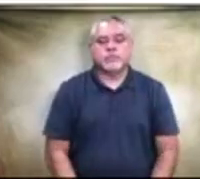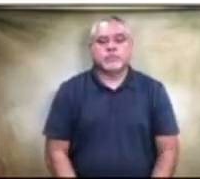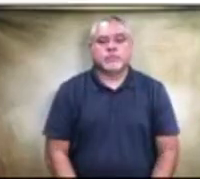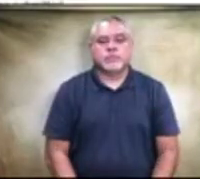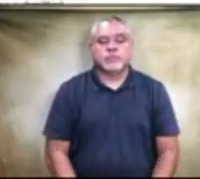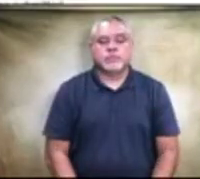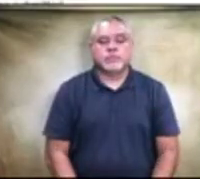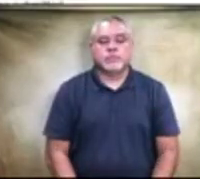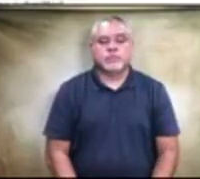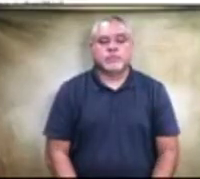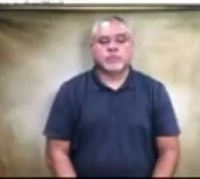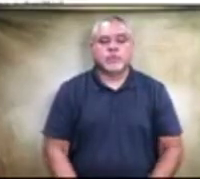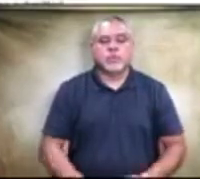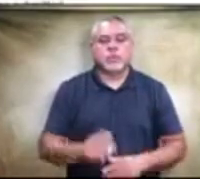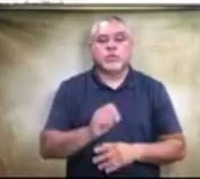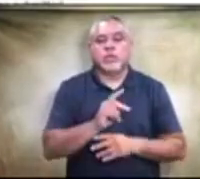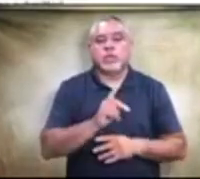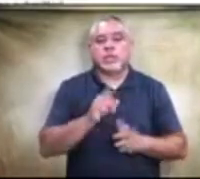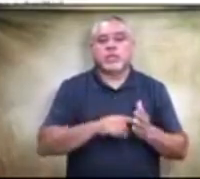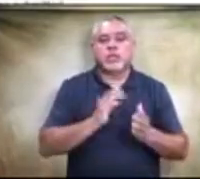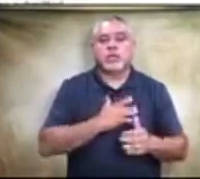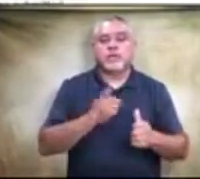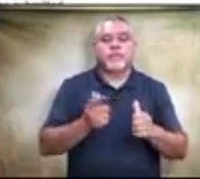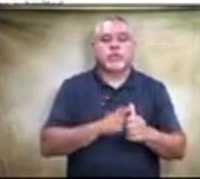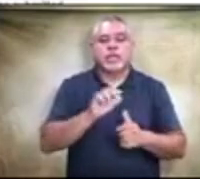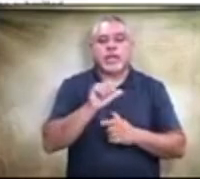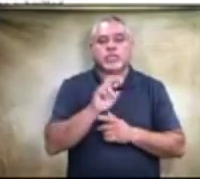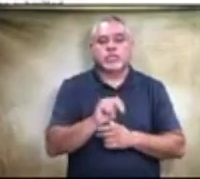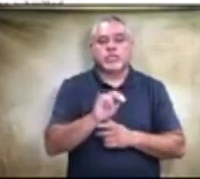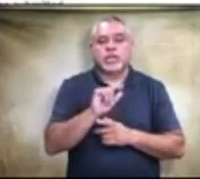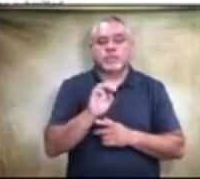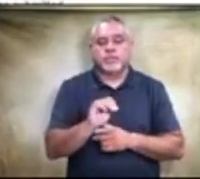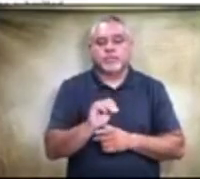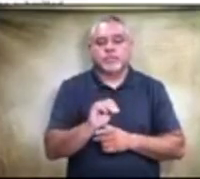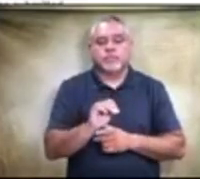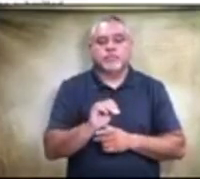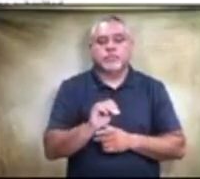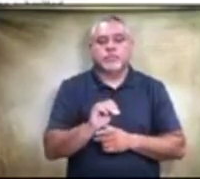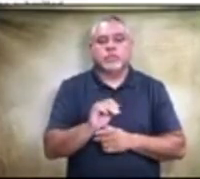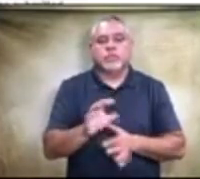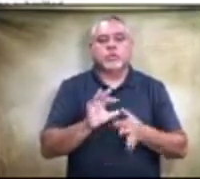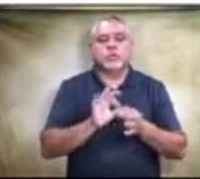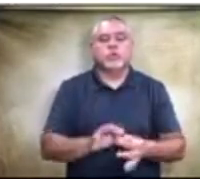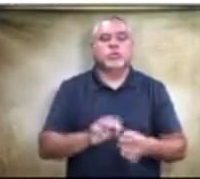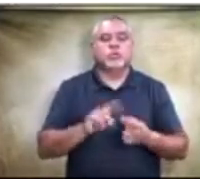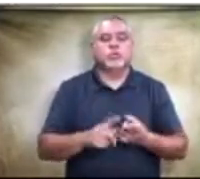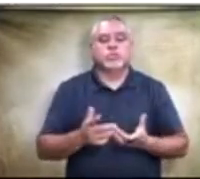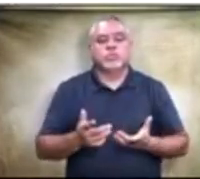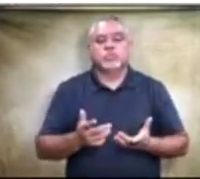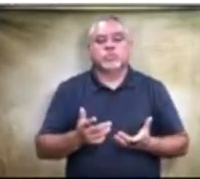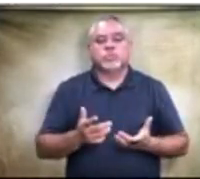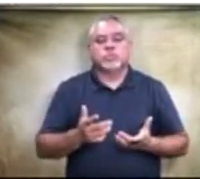Okay. So this is our first action item, um, with regard to the capital